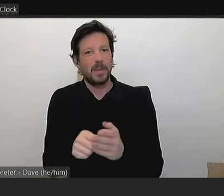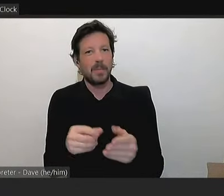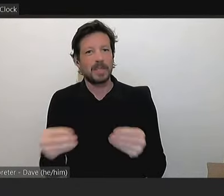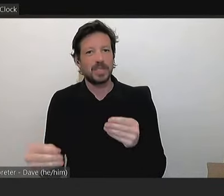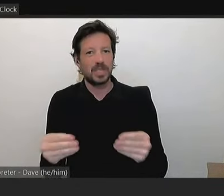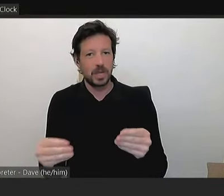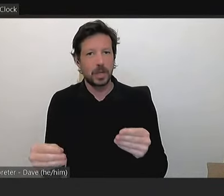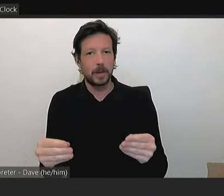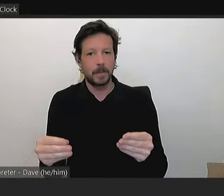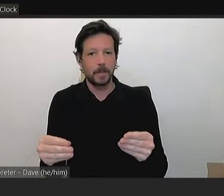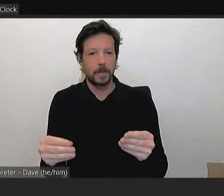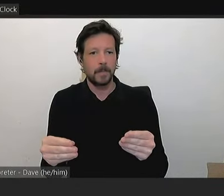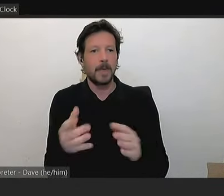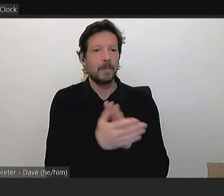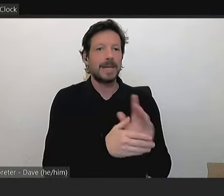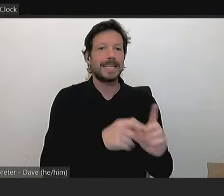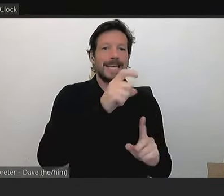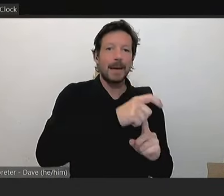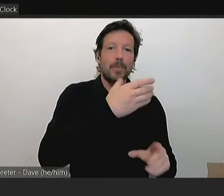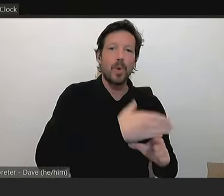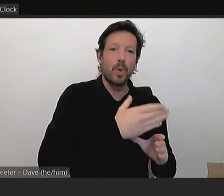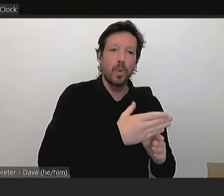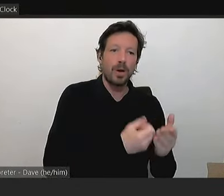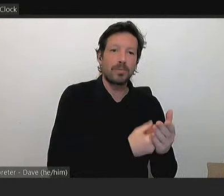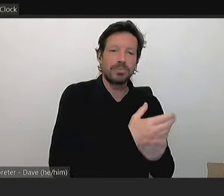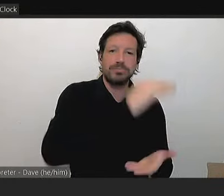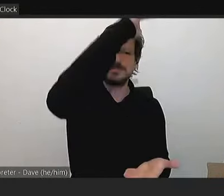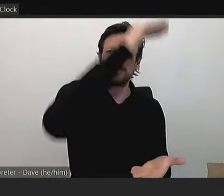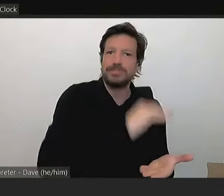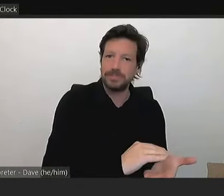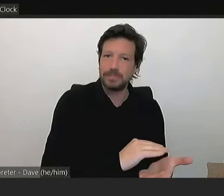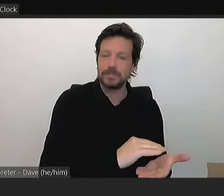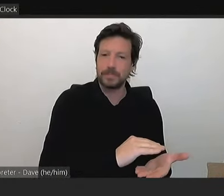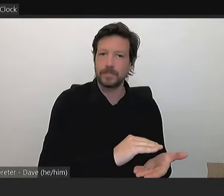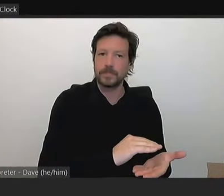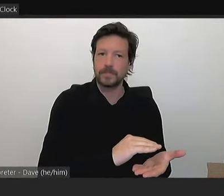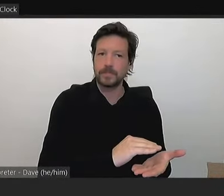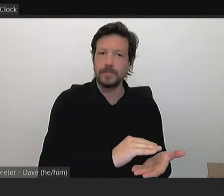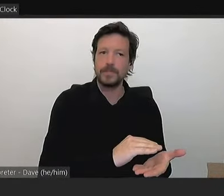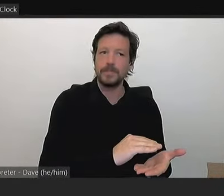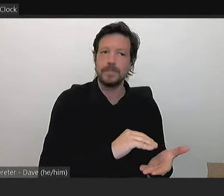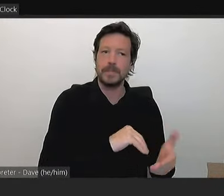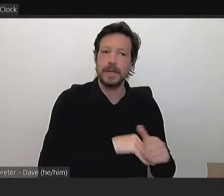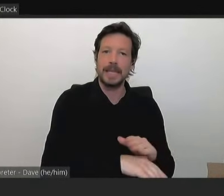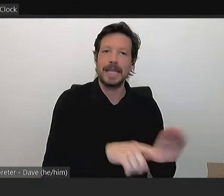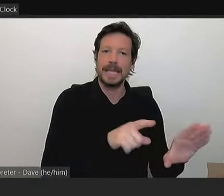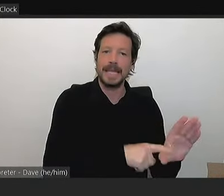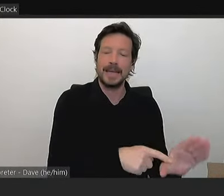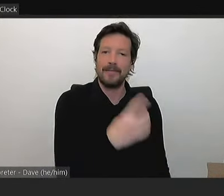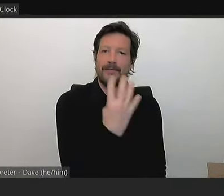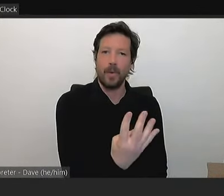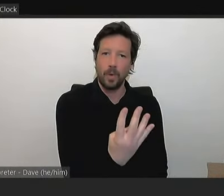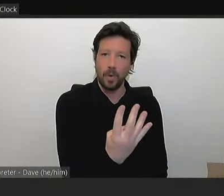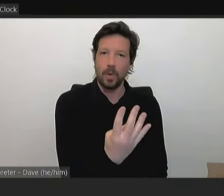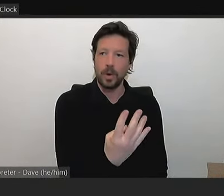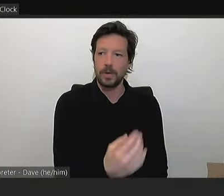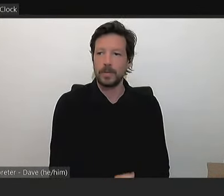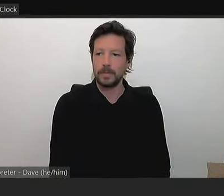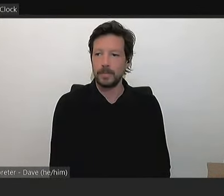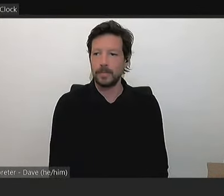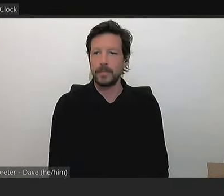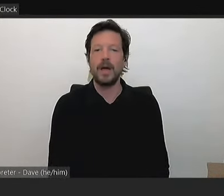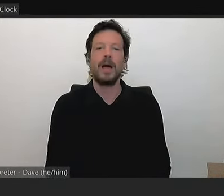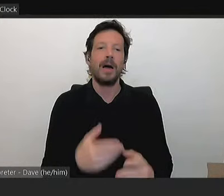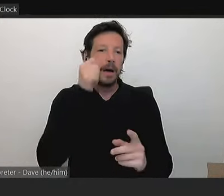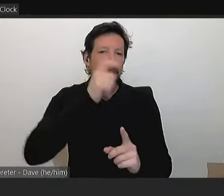capital work spend quite significantly in year four. And as we know and we've talked about through the budget process, the capital works